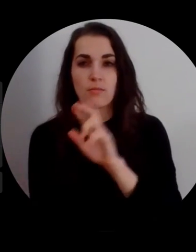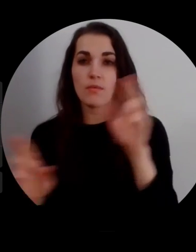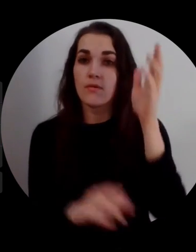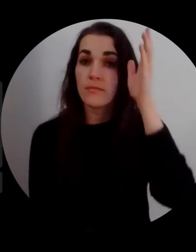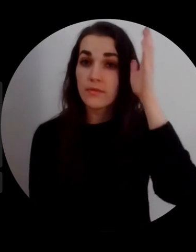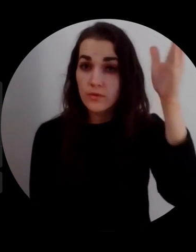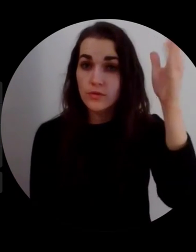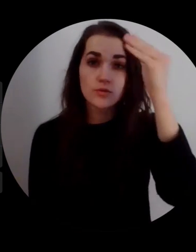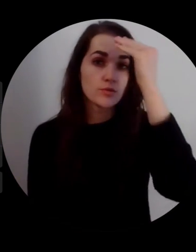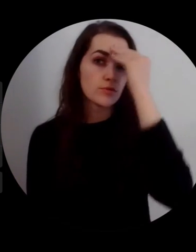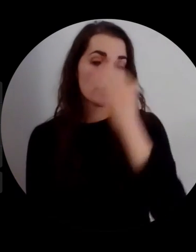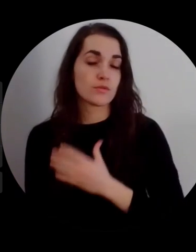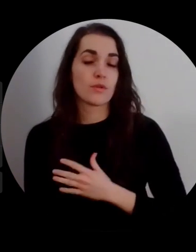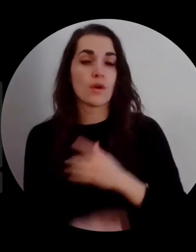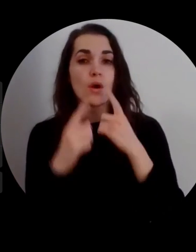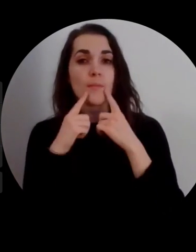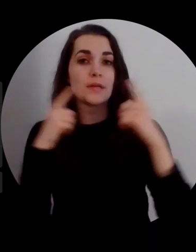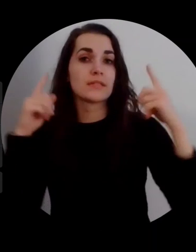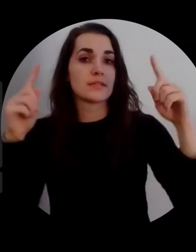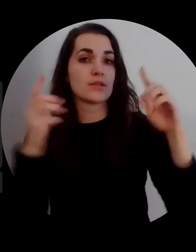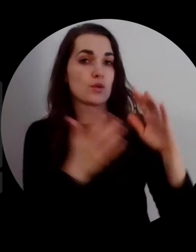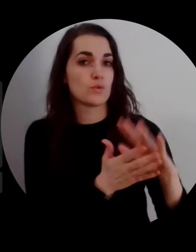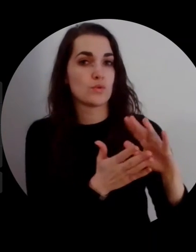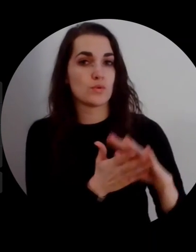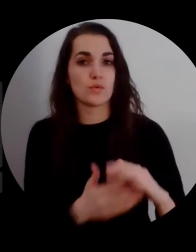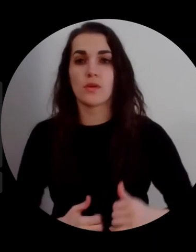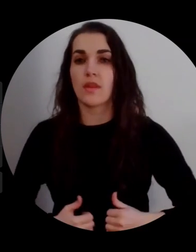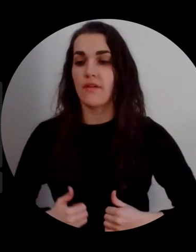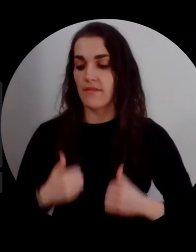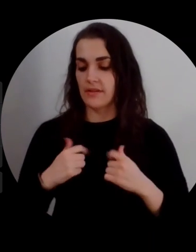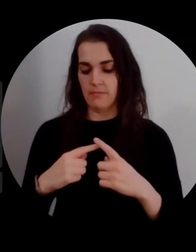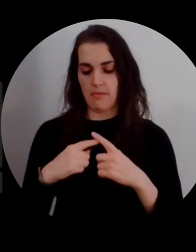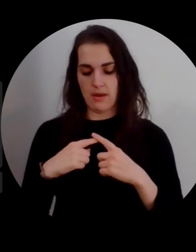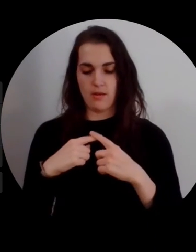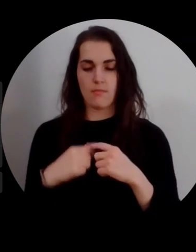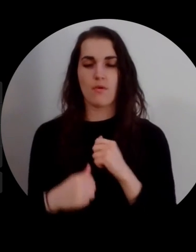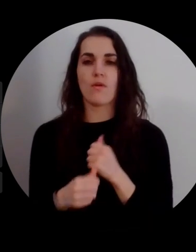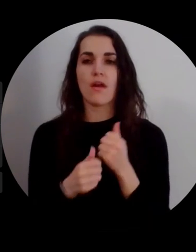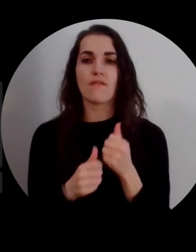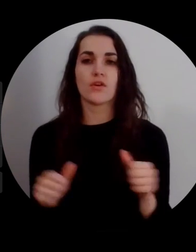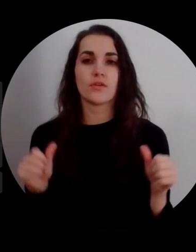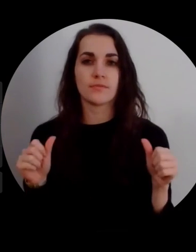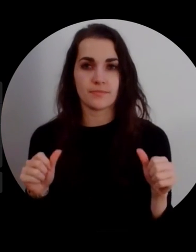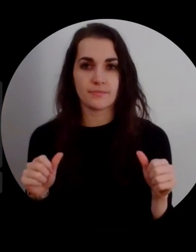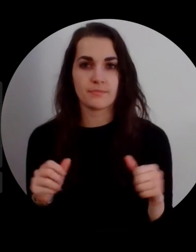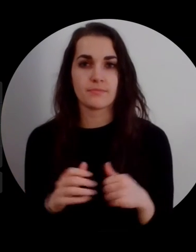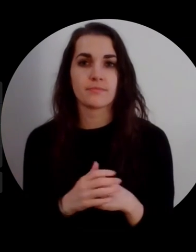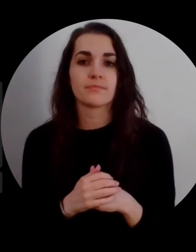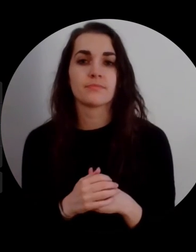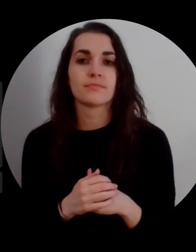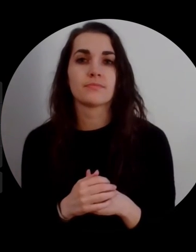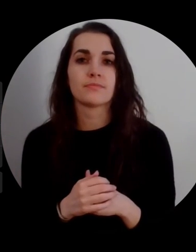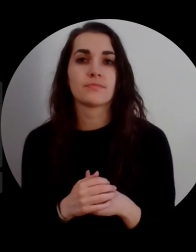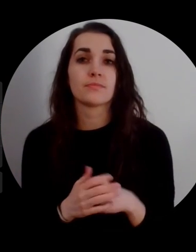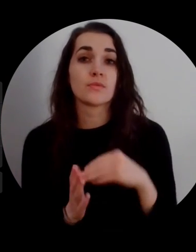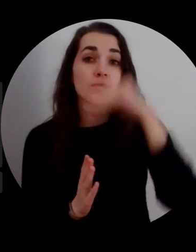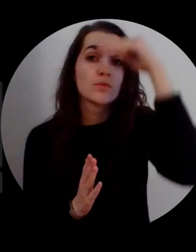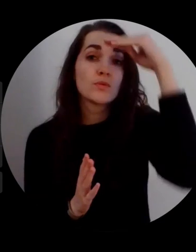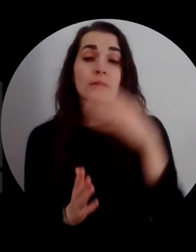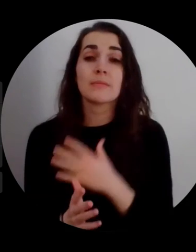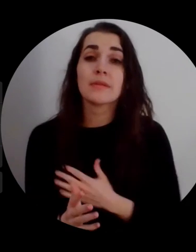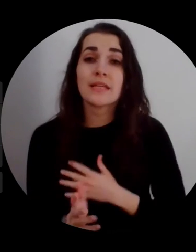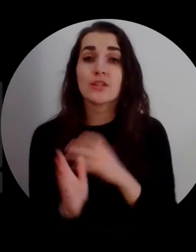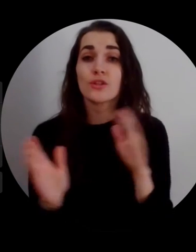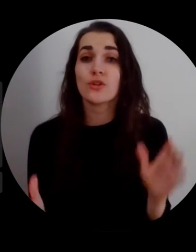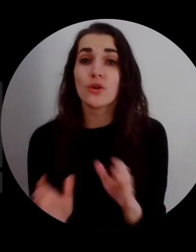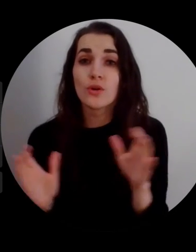to prepare for my future. I know my success in school and life is dependent on my own effort. Students, please, I